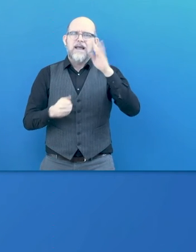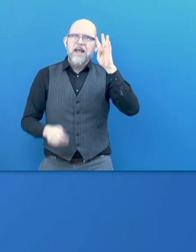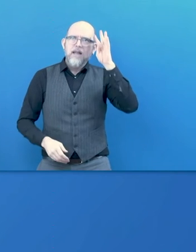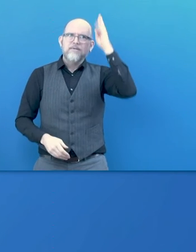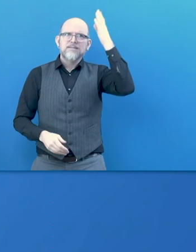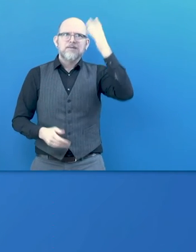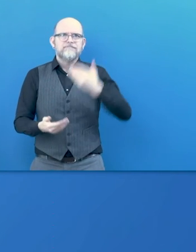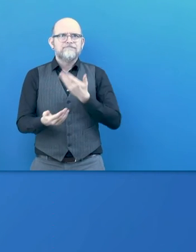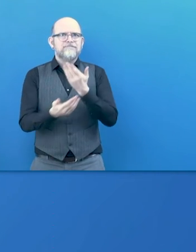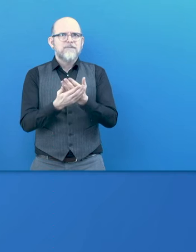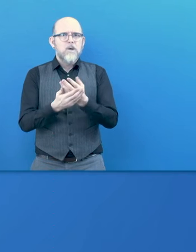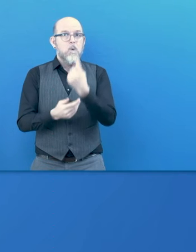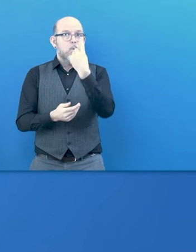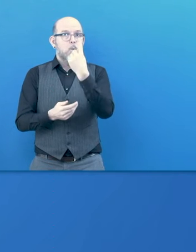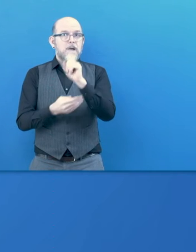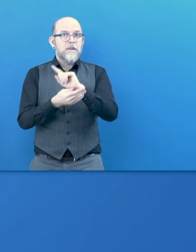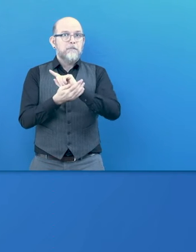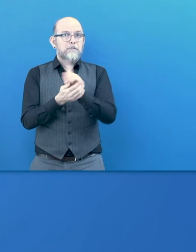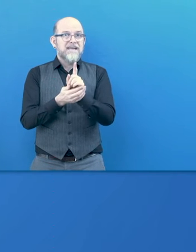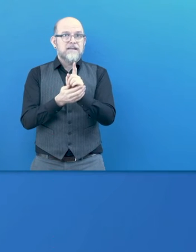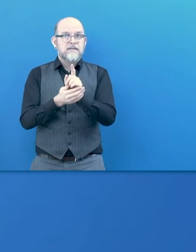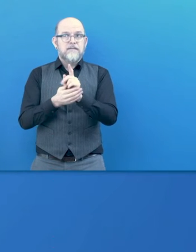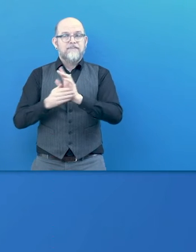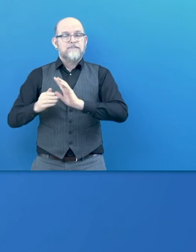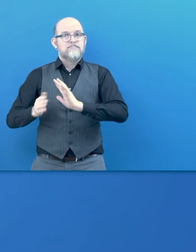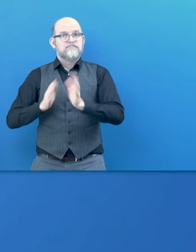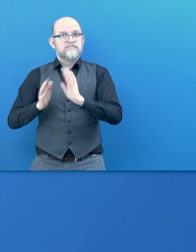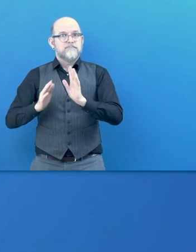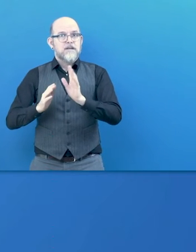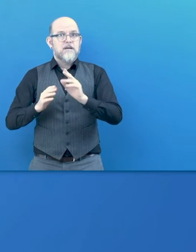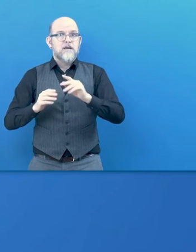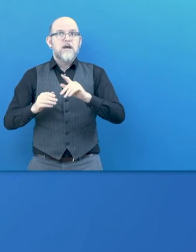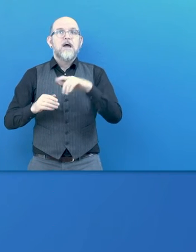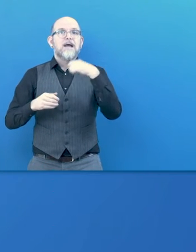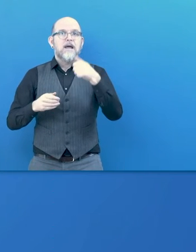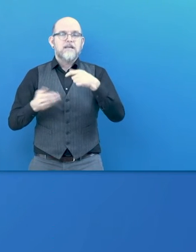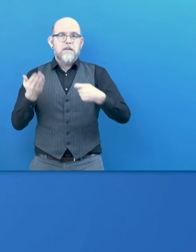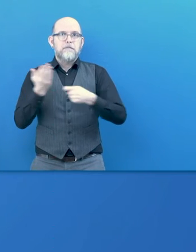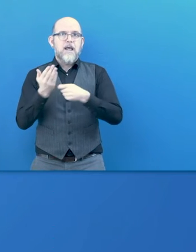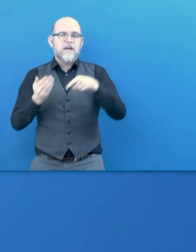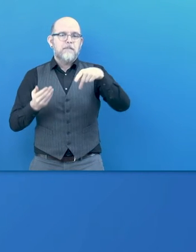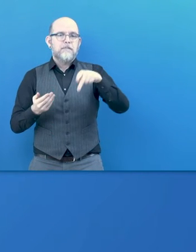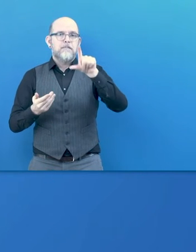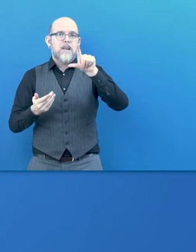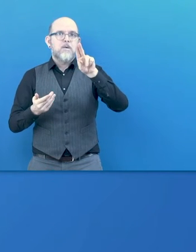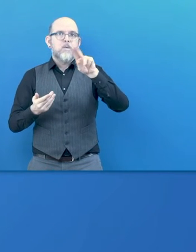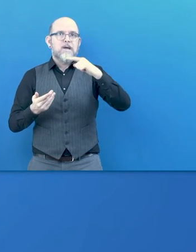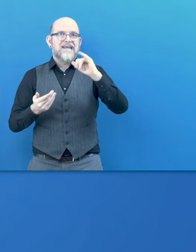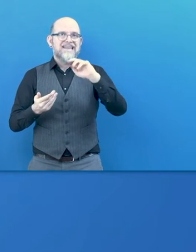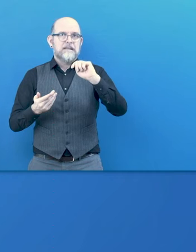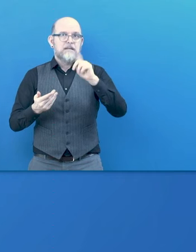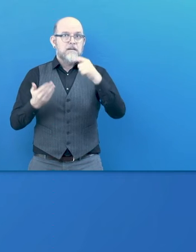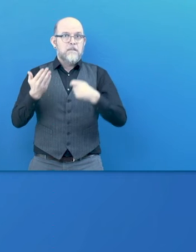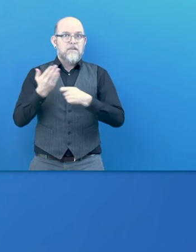video, quick video. We have a plugin, web plugin. We put that plugins on